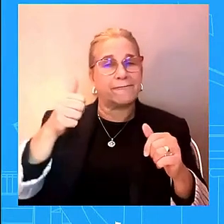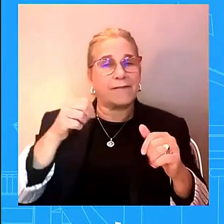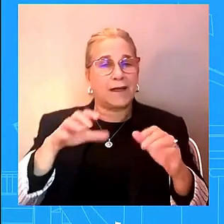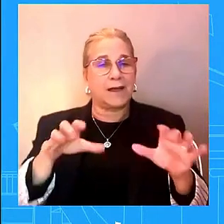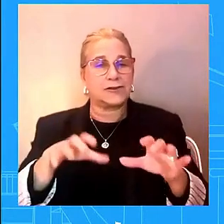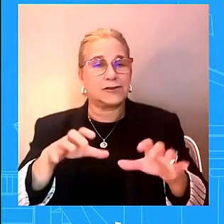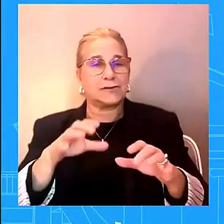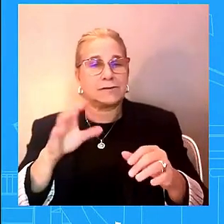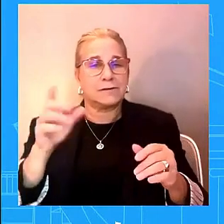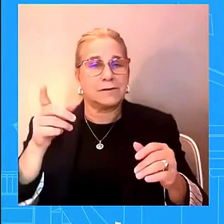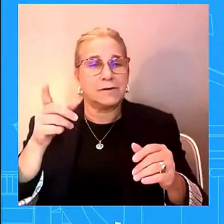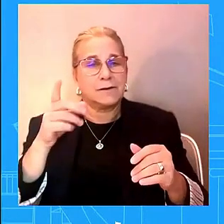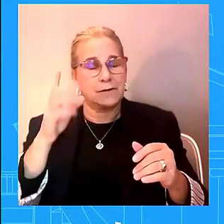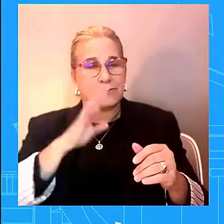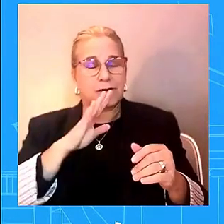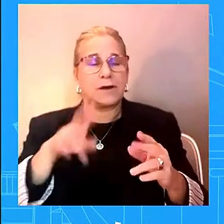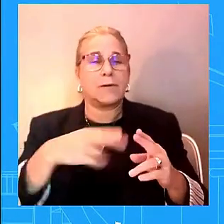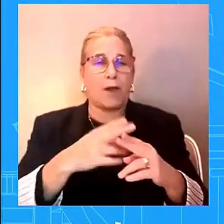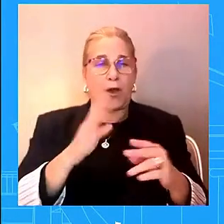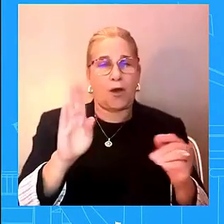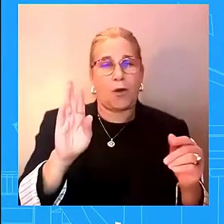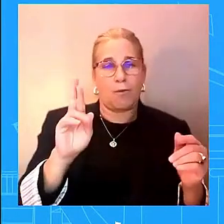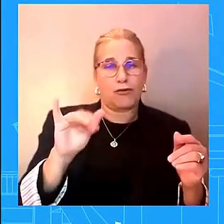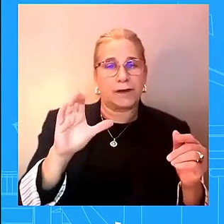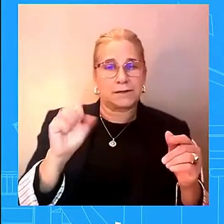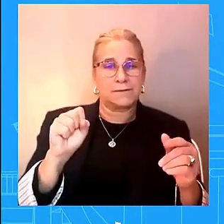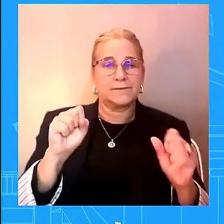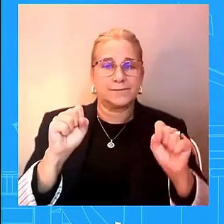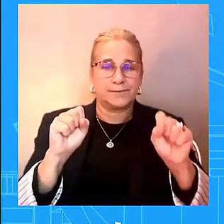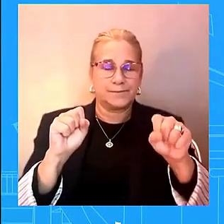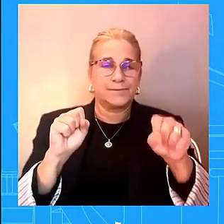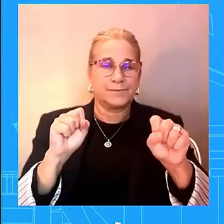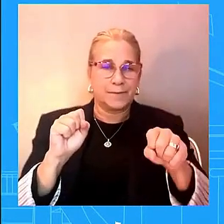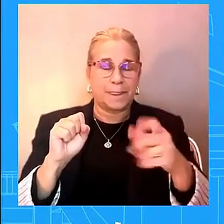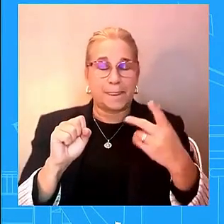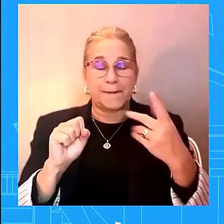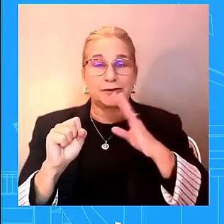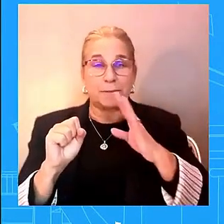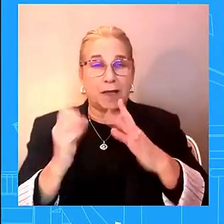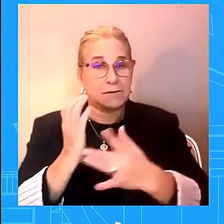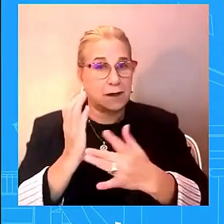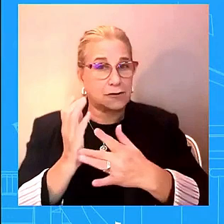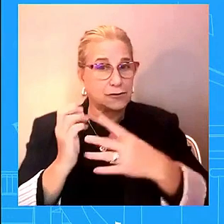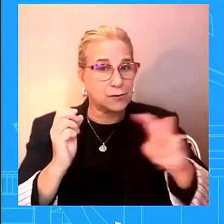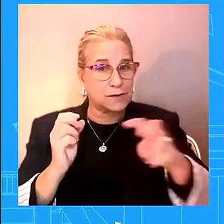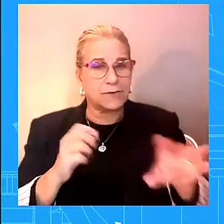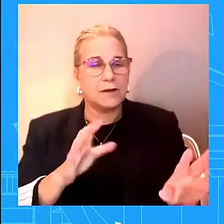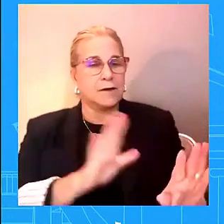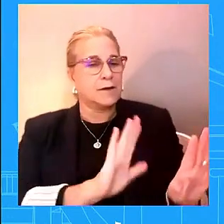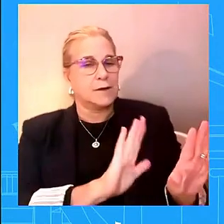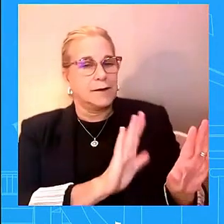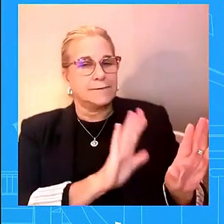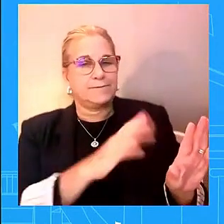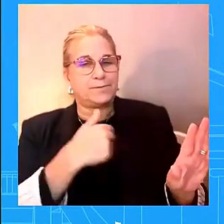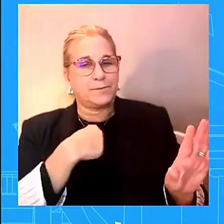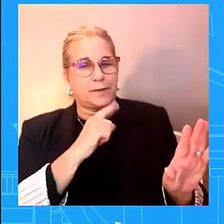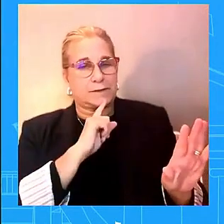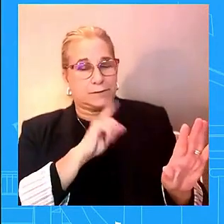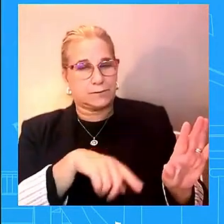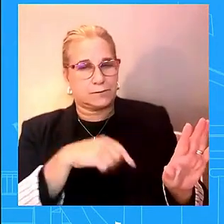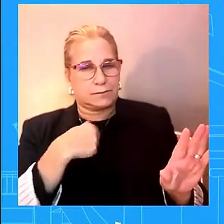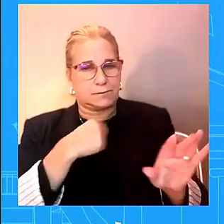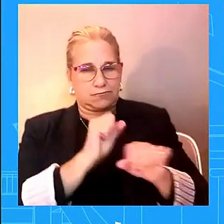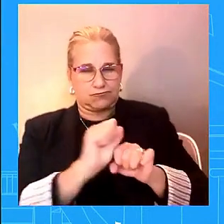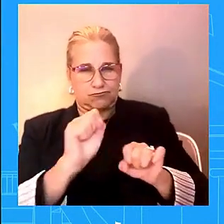extensively really truly extensively uh with the the uae and we are we're i think where we're headed the